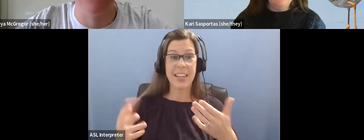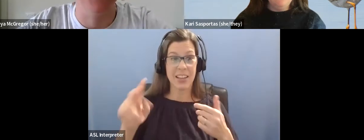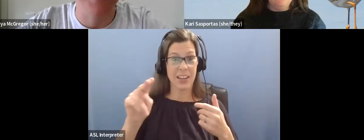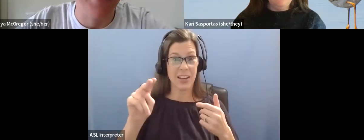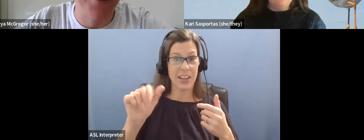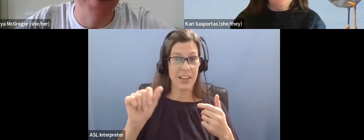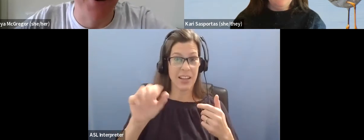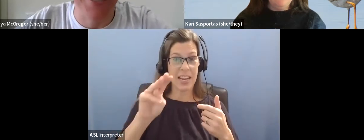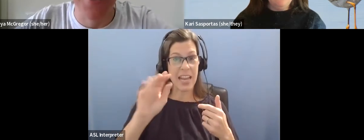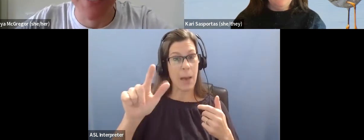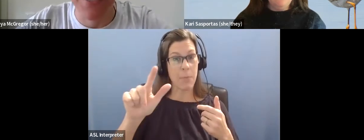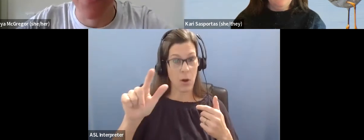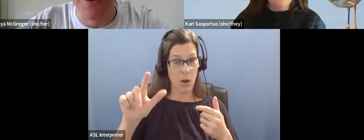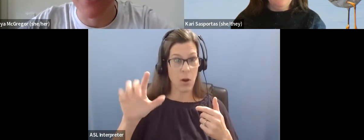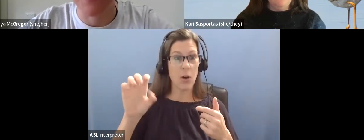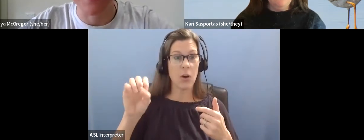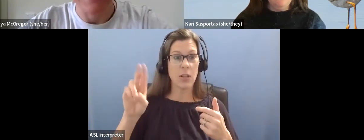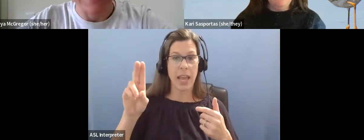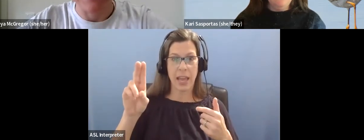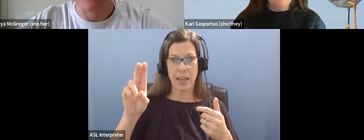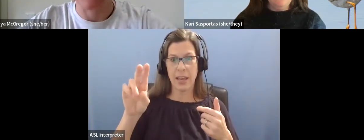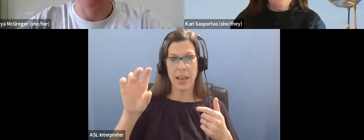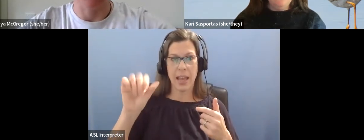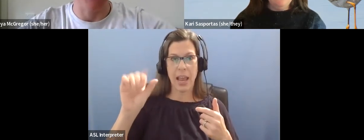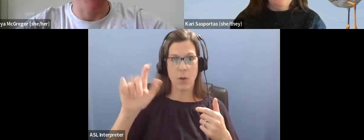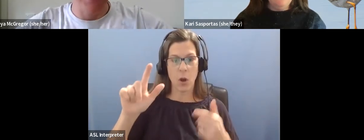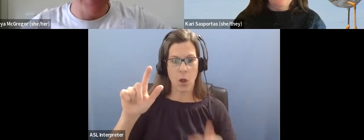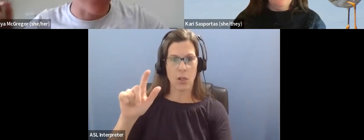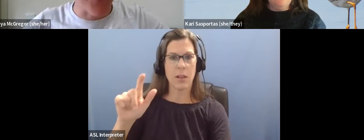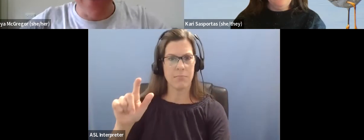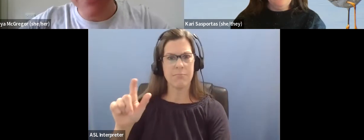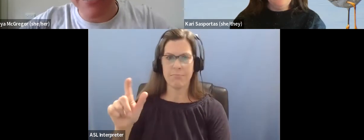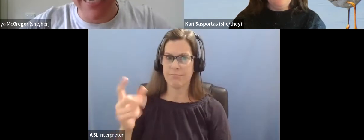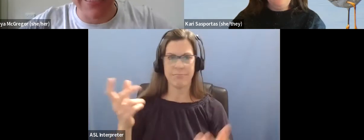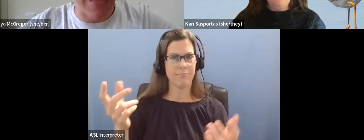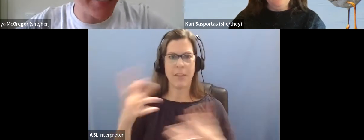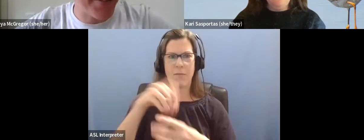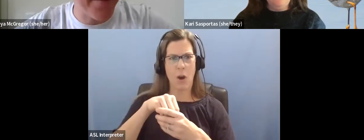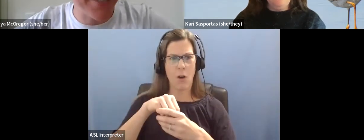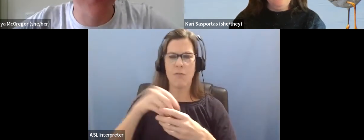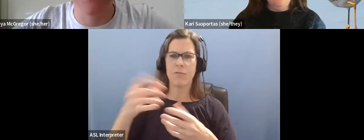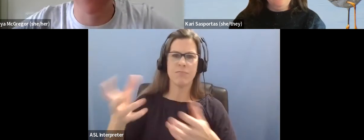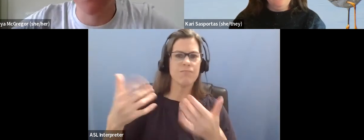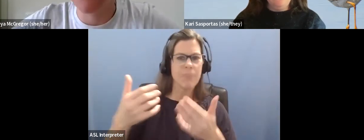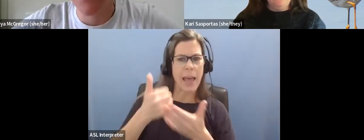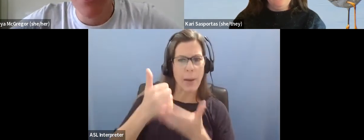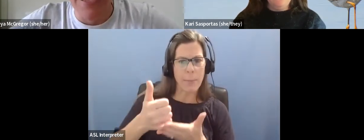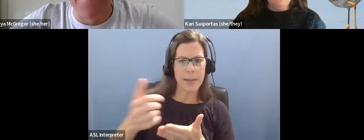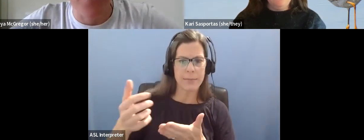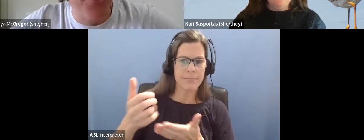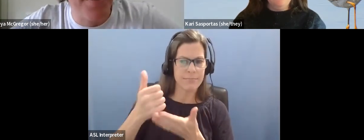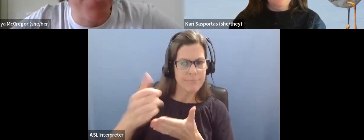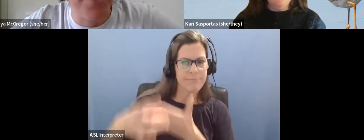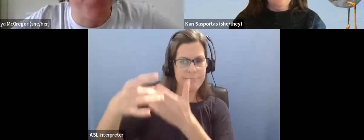Erica, and the folks at the American Bird Conservancy for partnering with us in this series of webinars. If you haven't seen the last three episodes, they're all up